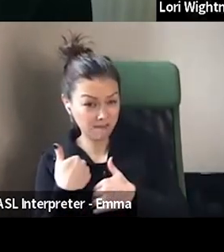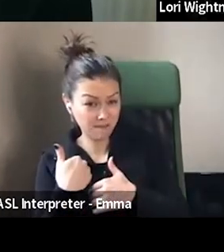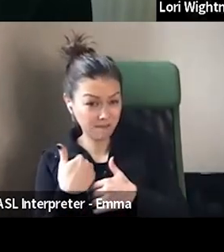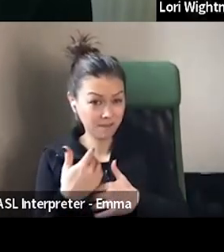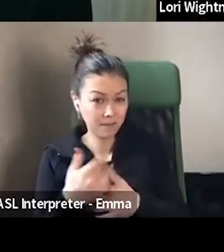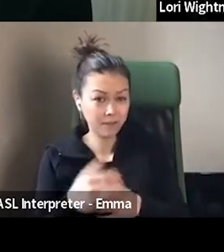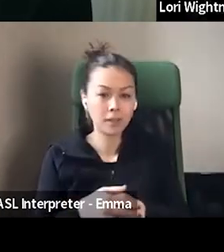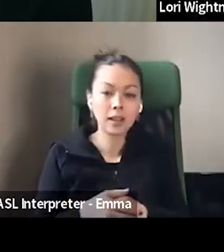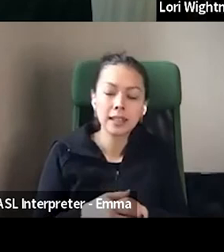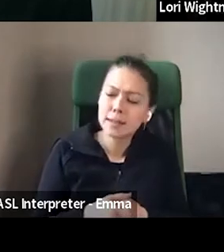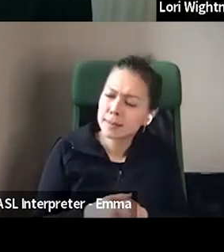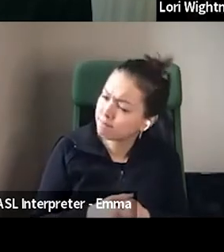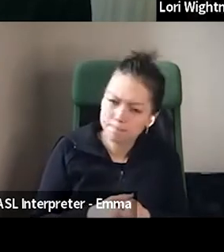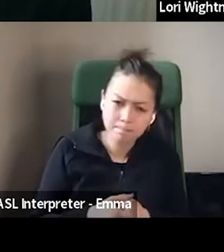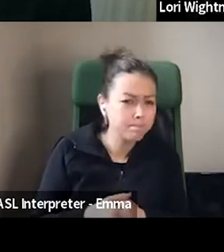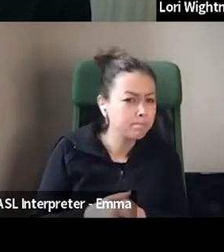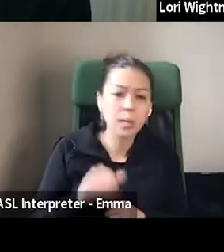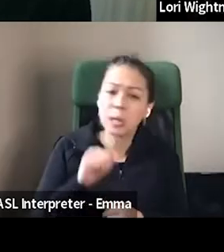might have to get one.